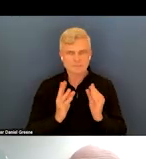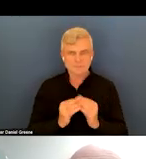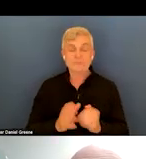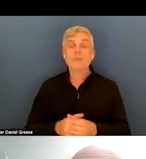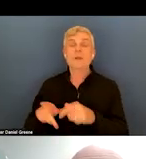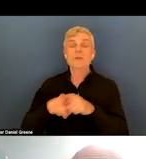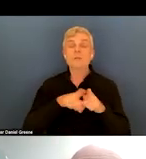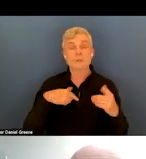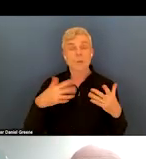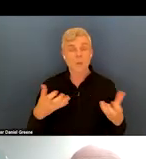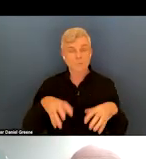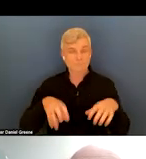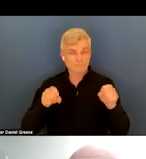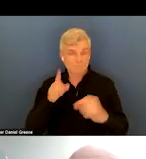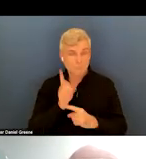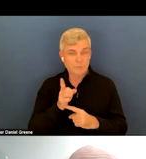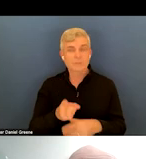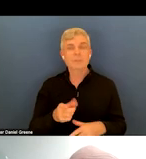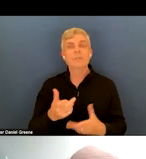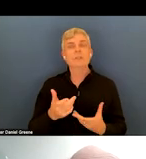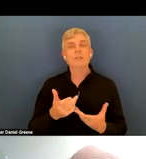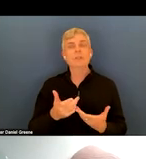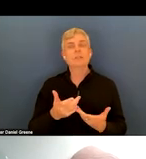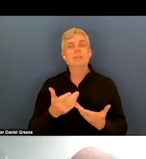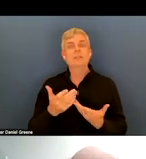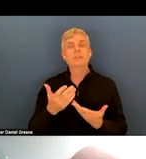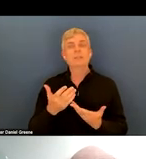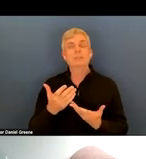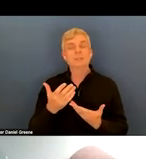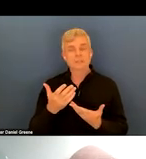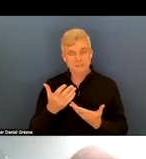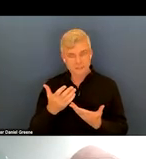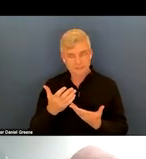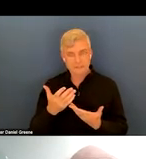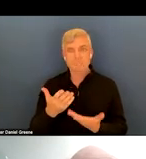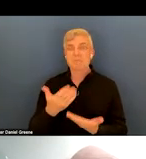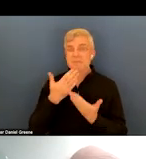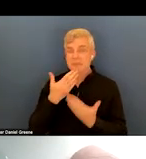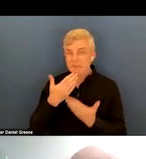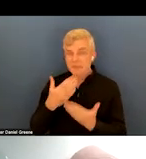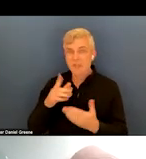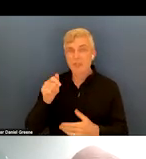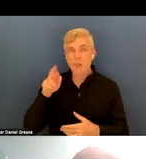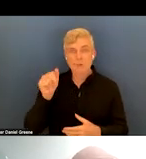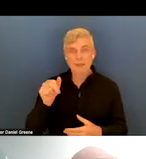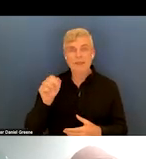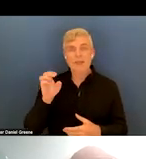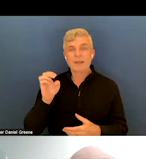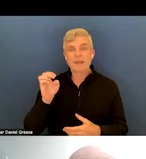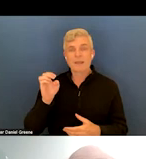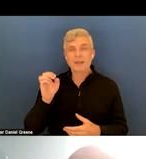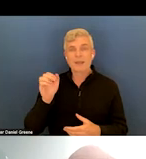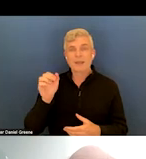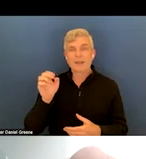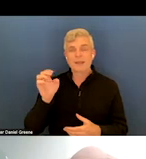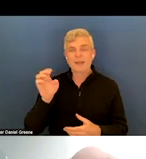take a moment to wish Laura Van Tosh the best in terms of her health. Thank her and her colleagues for